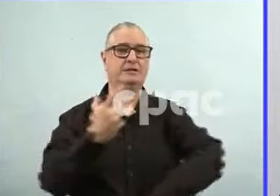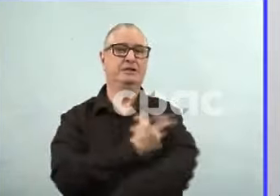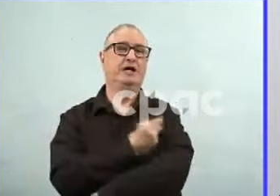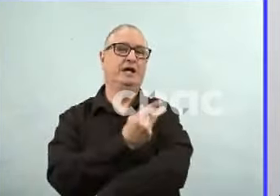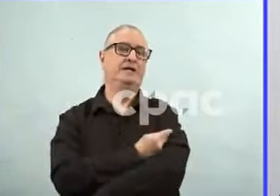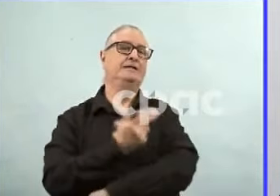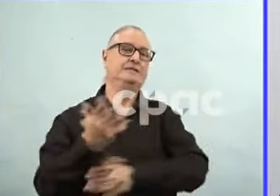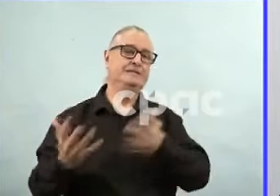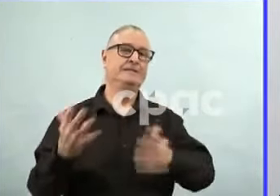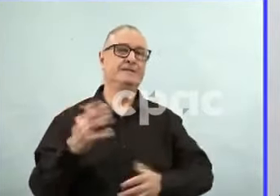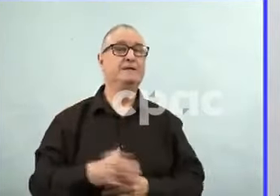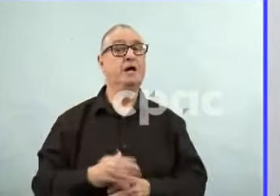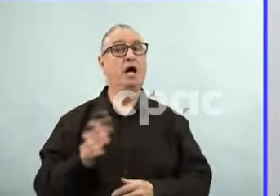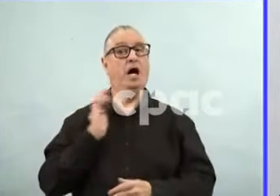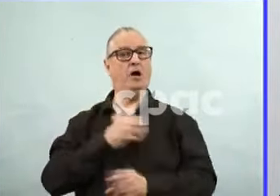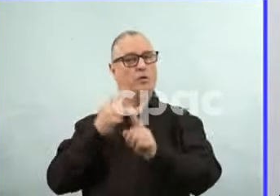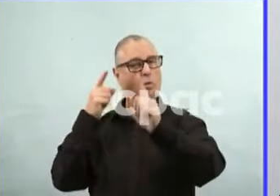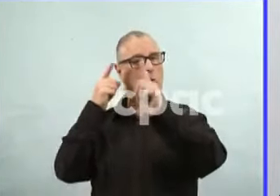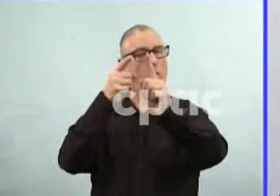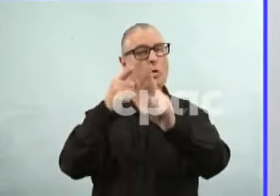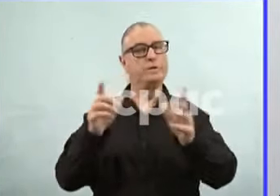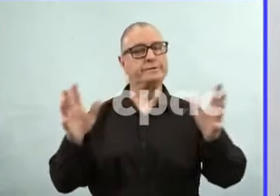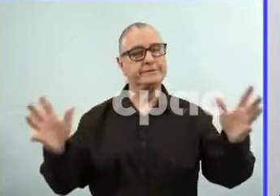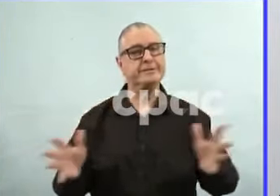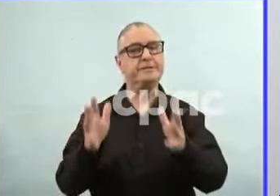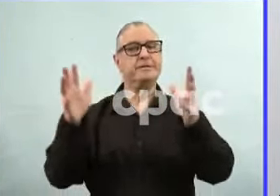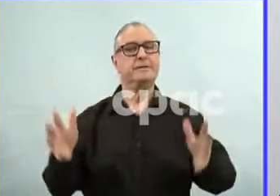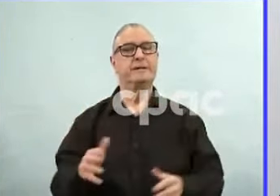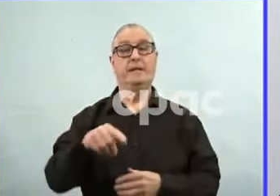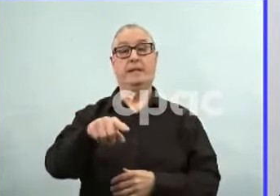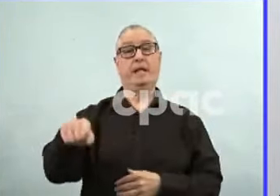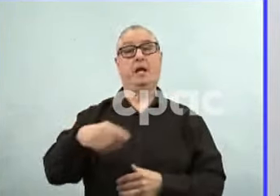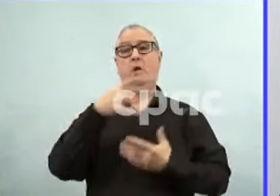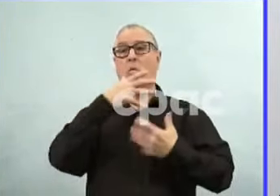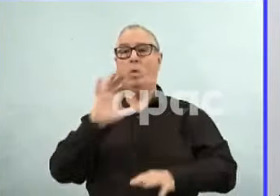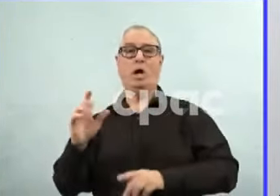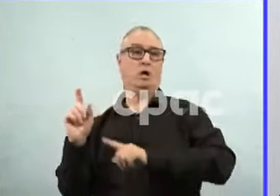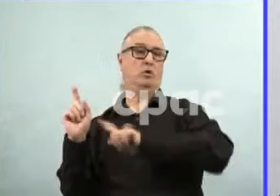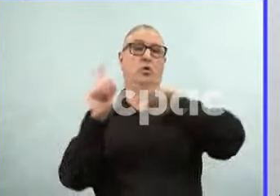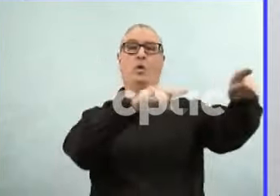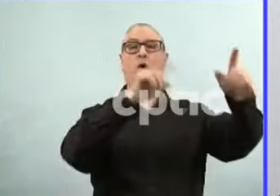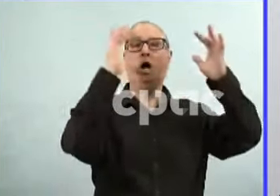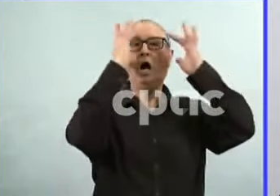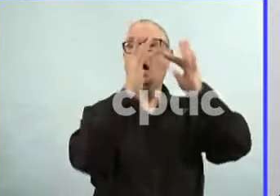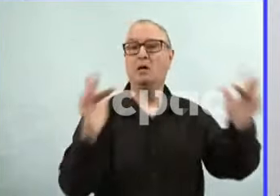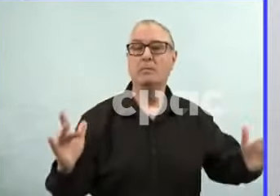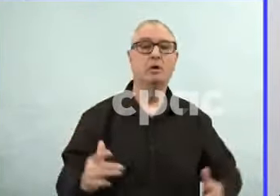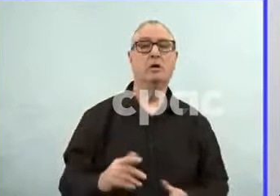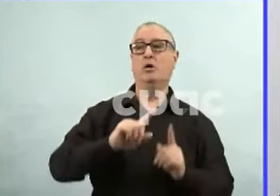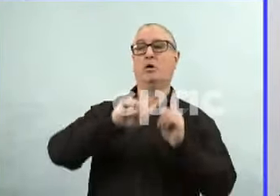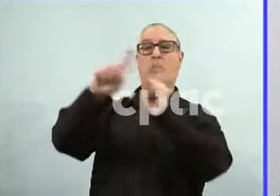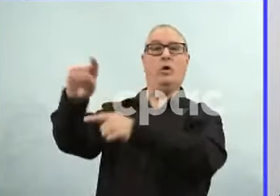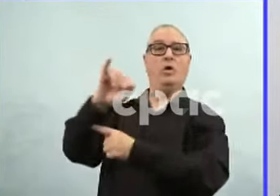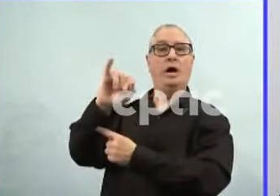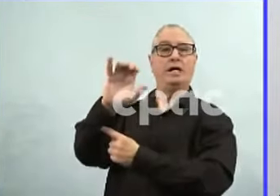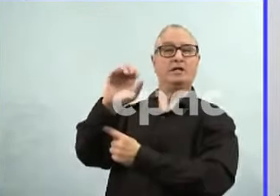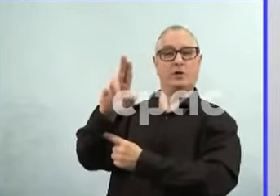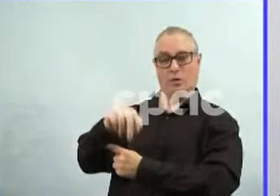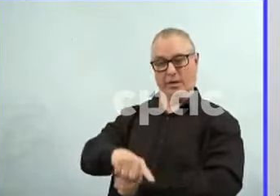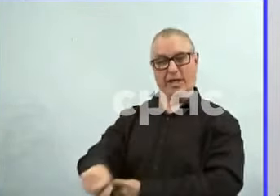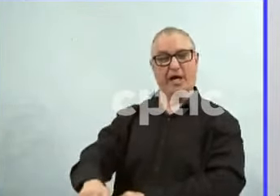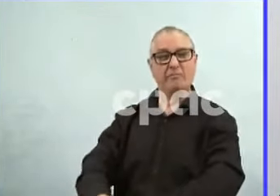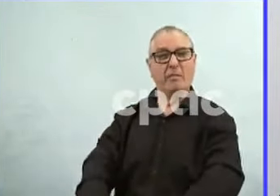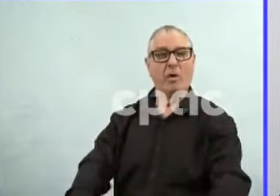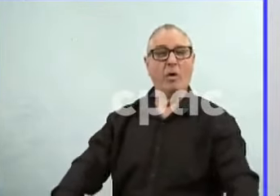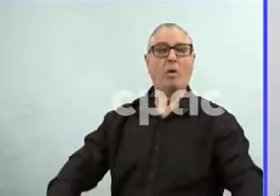prevent them from ending up in the hospital, ending up in the ICU. You I don't want to have any kids go through that. I don't want have any parents